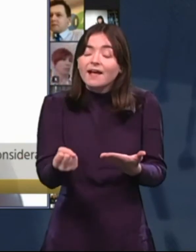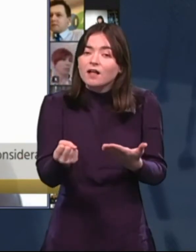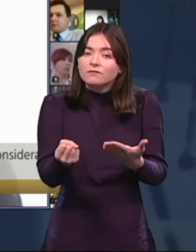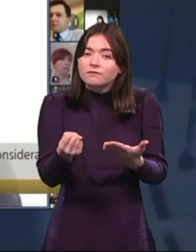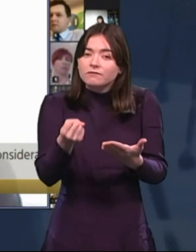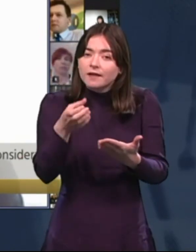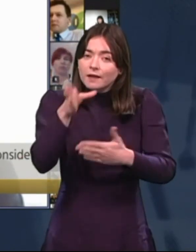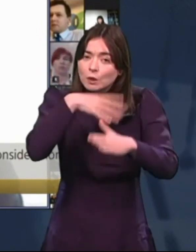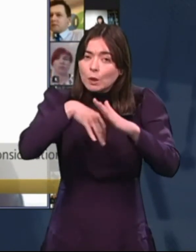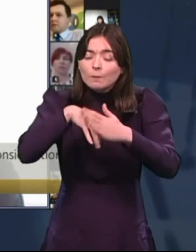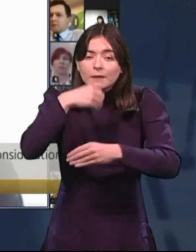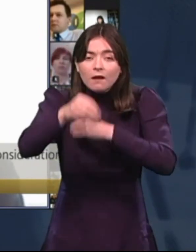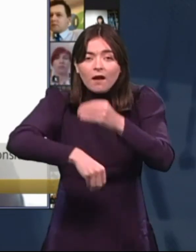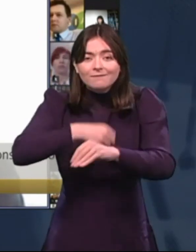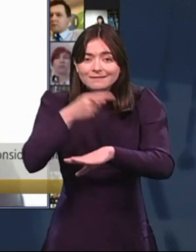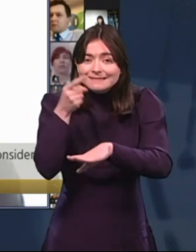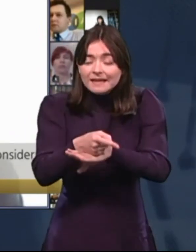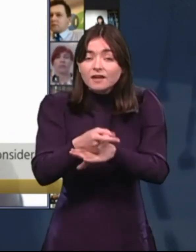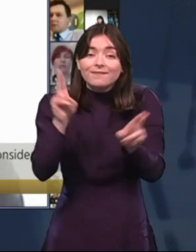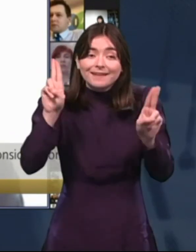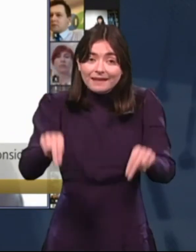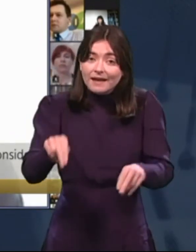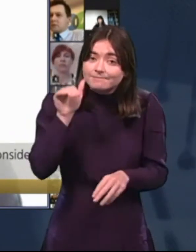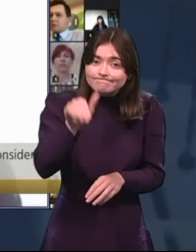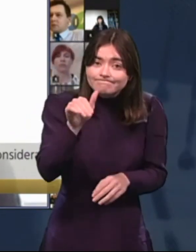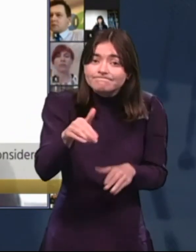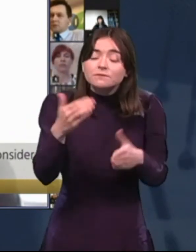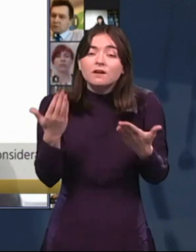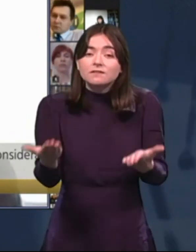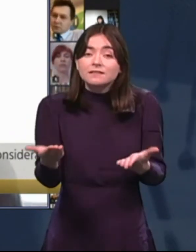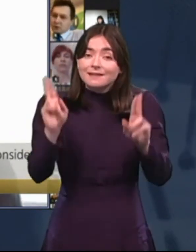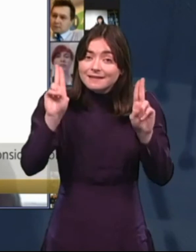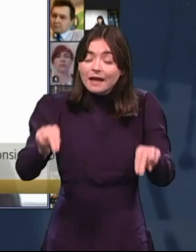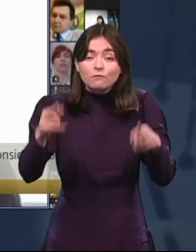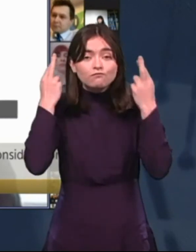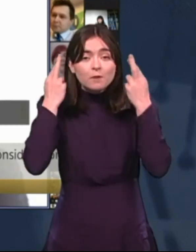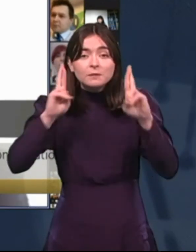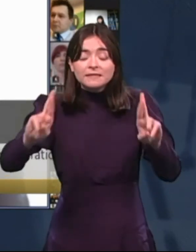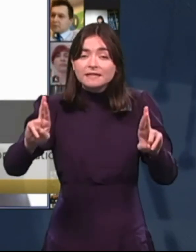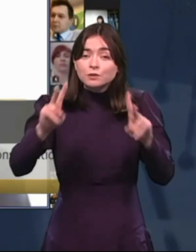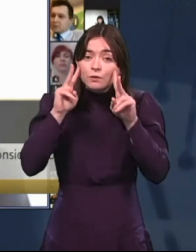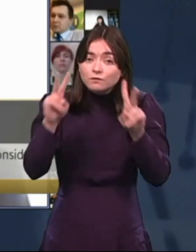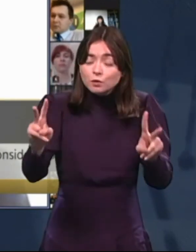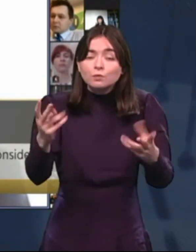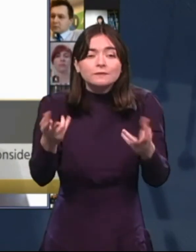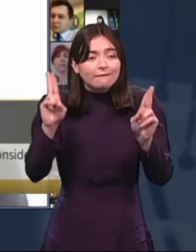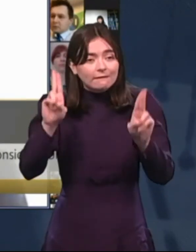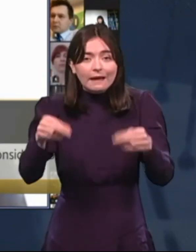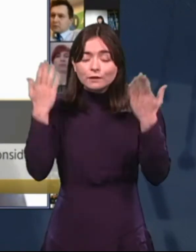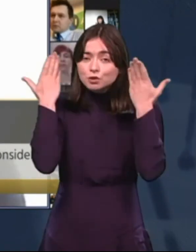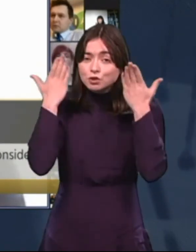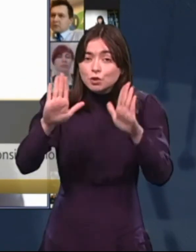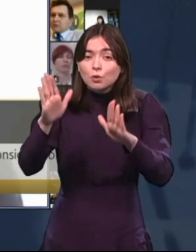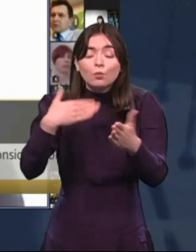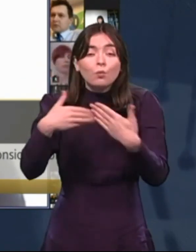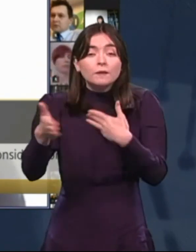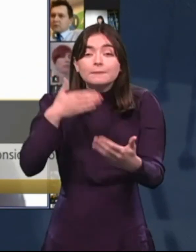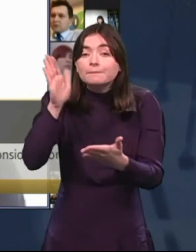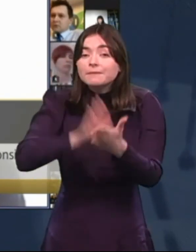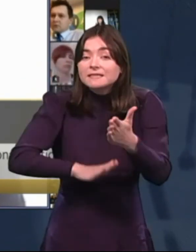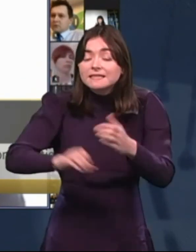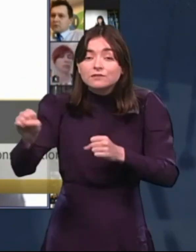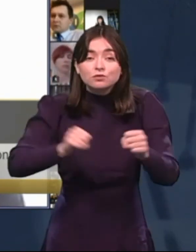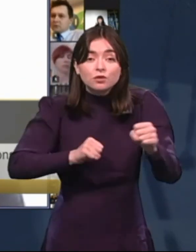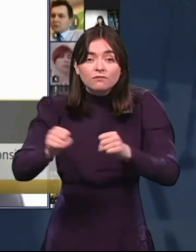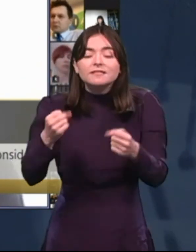you know, the one office that they can actually contact and represent our views, they can highlight the gaps in services. I really think it's